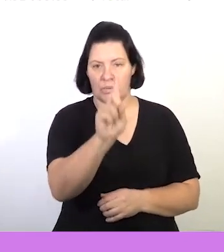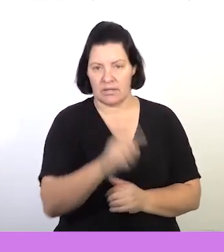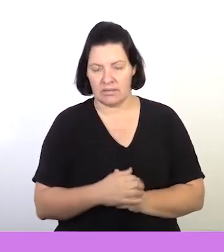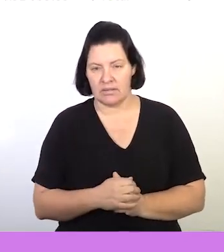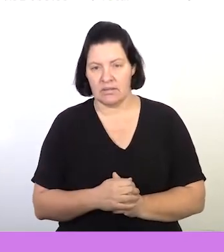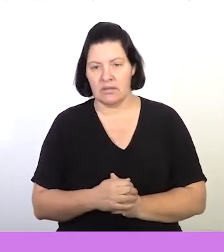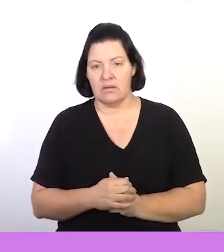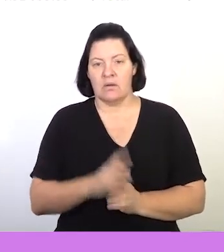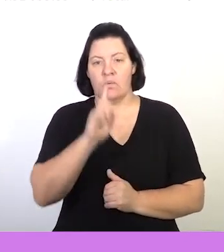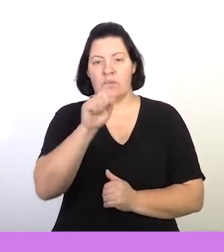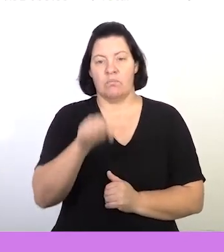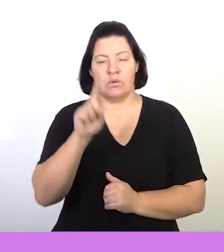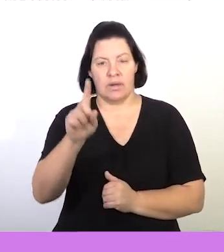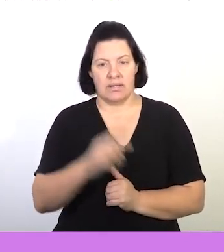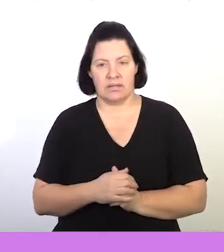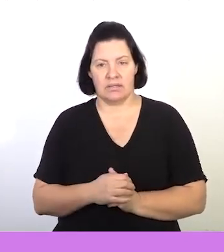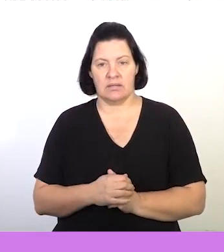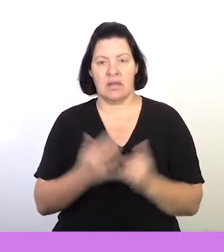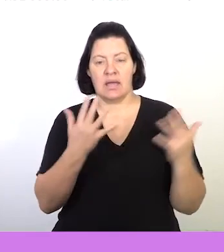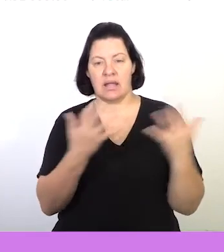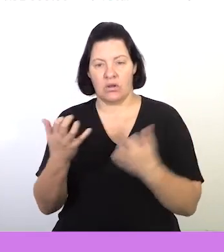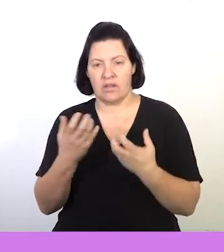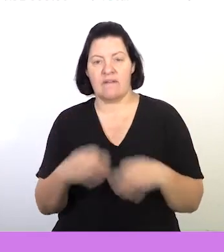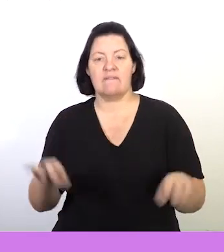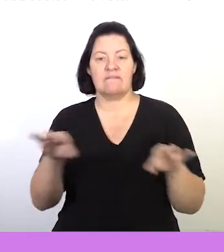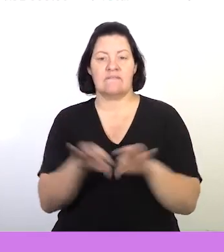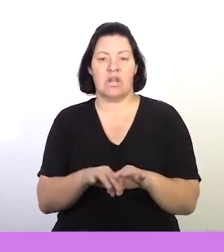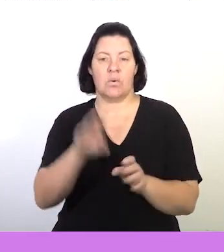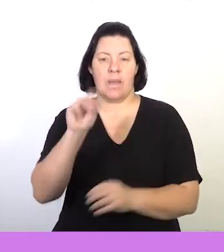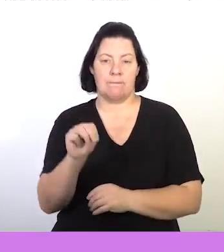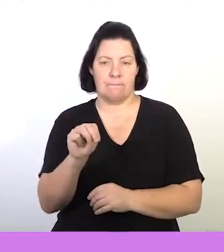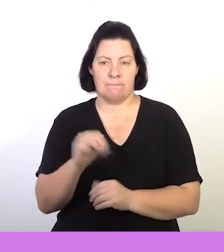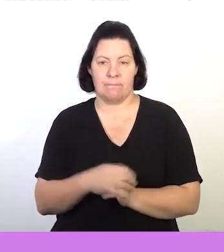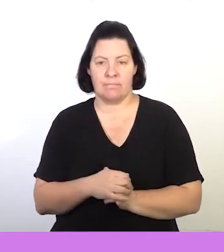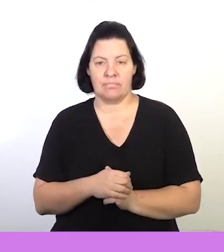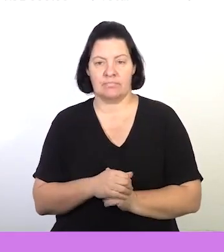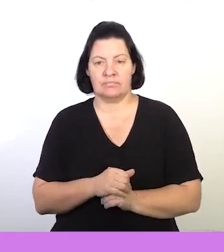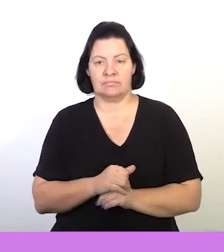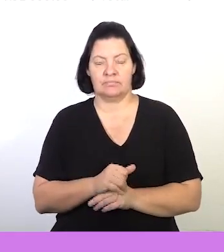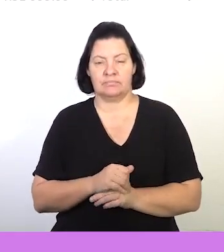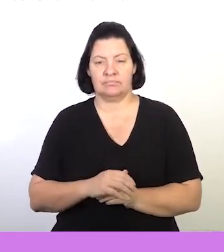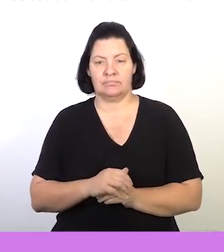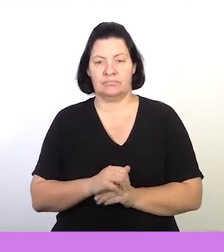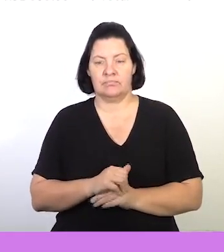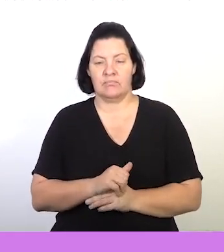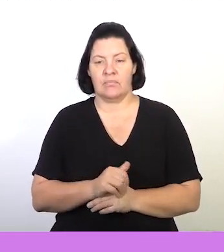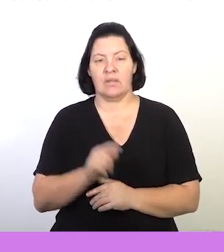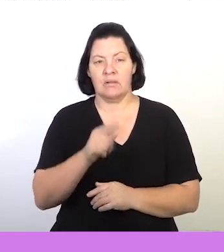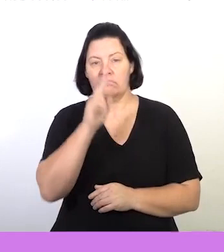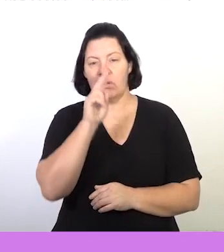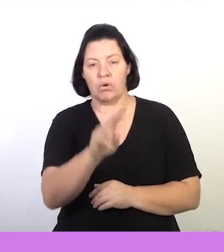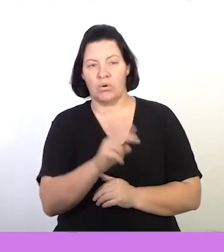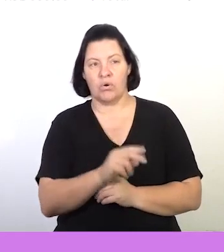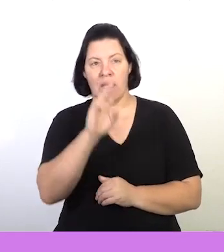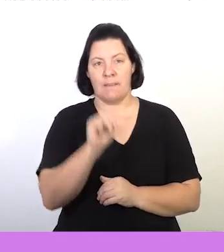question number one. So 1.1. Calculate the value of M. So here is M. Okay.